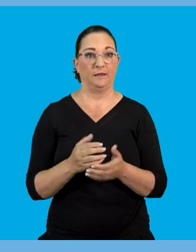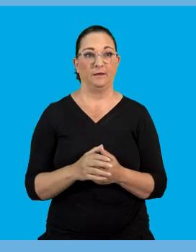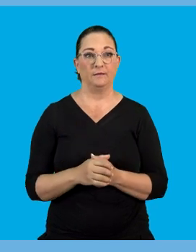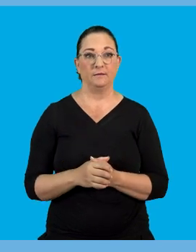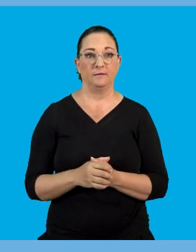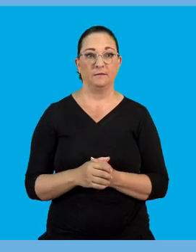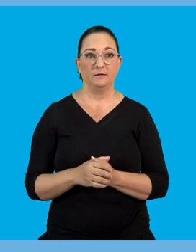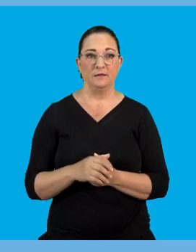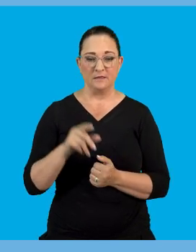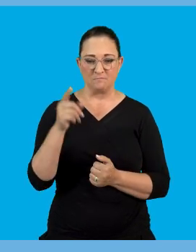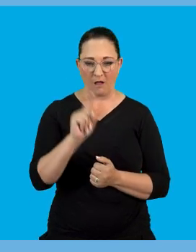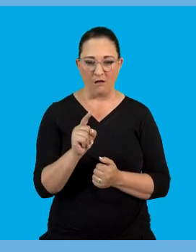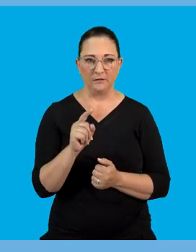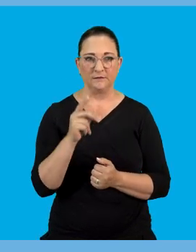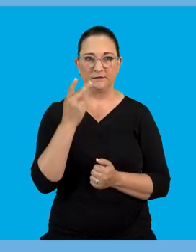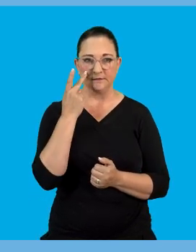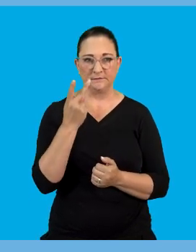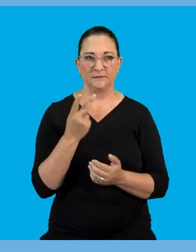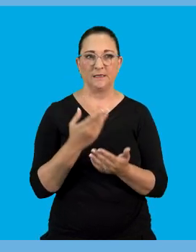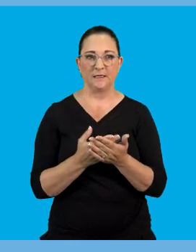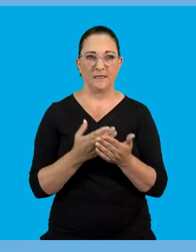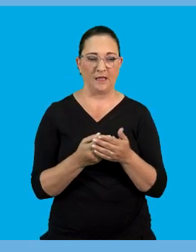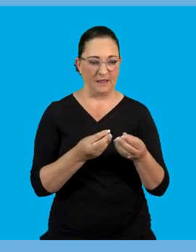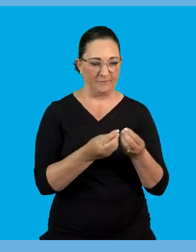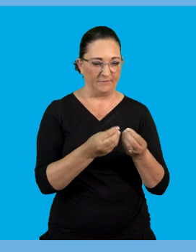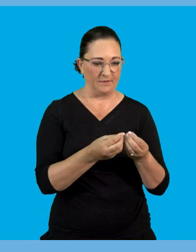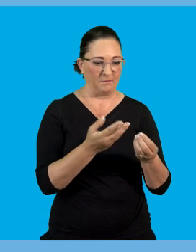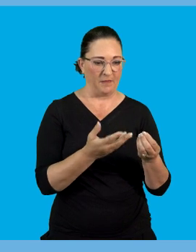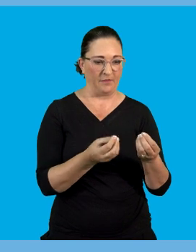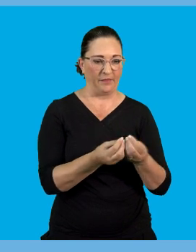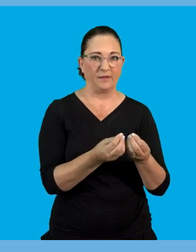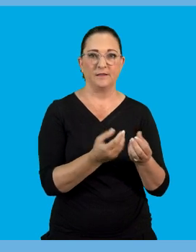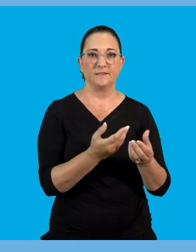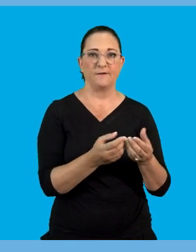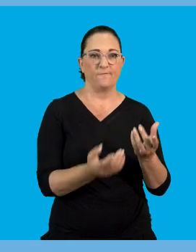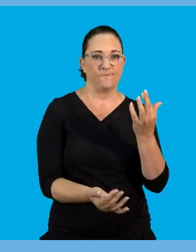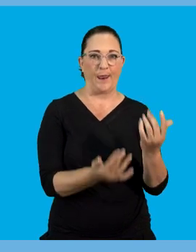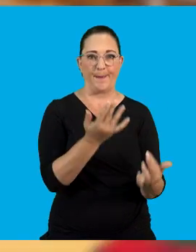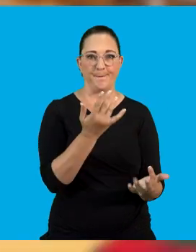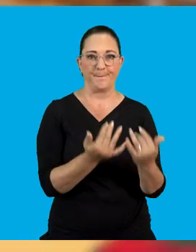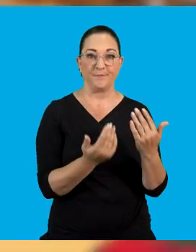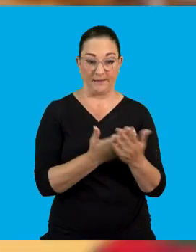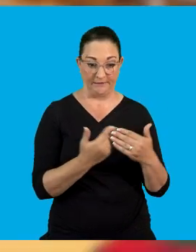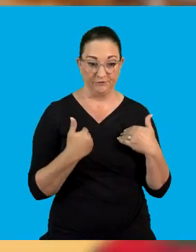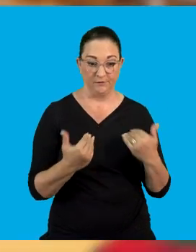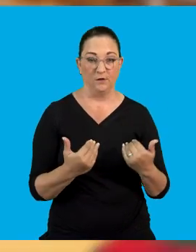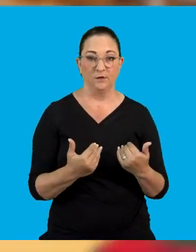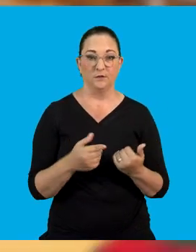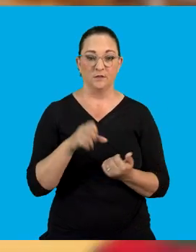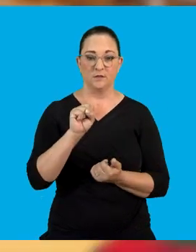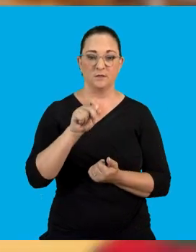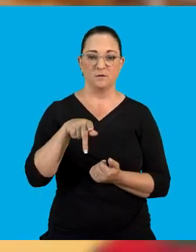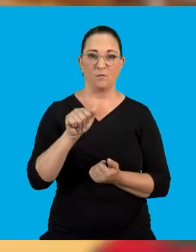now these sparks can cause flammable materials to ignite. So because now it's it's it's it's spark